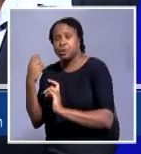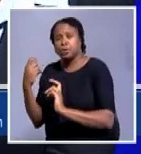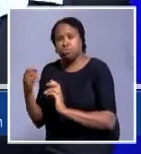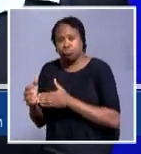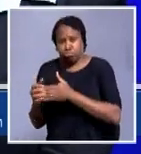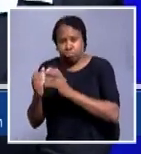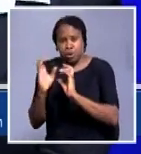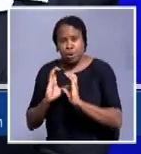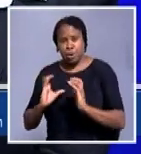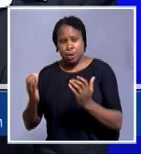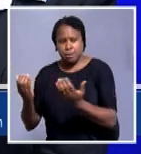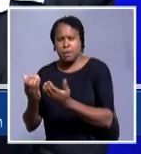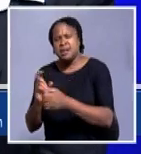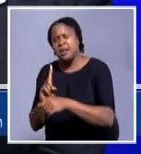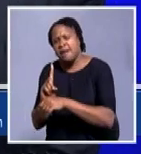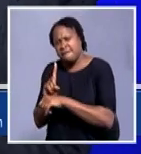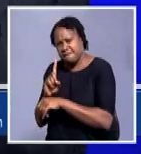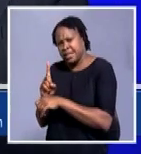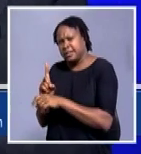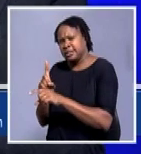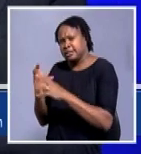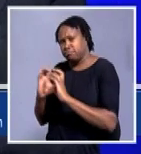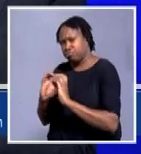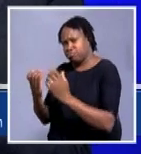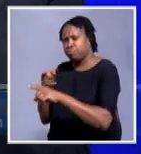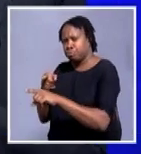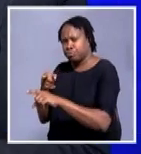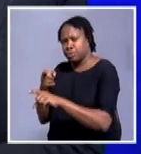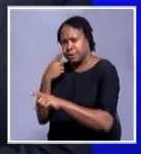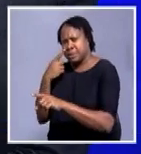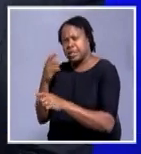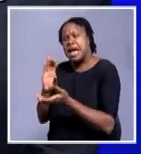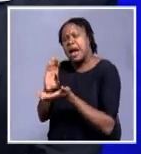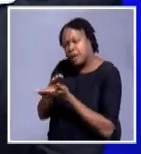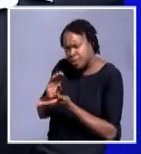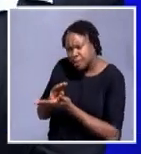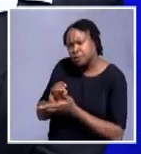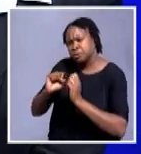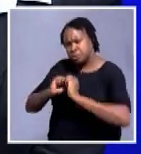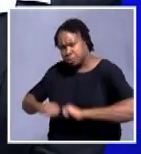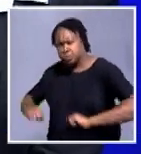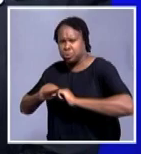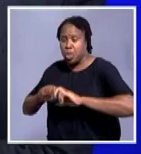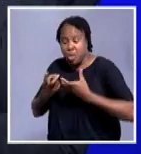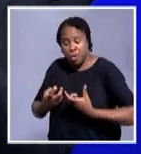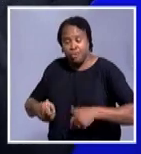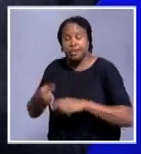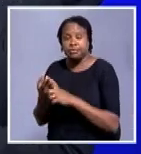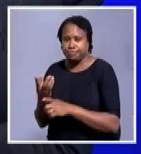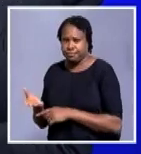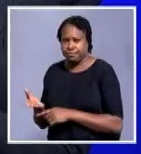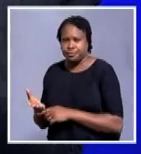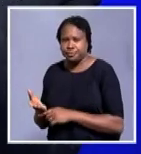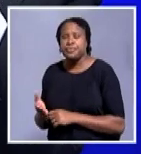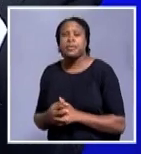will probably be the first body that will look at the recommendations and the resolutions that will come from the conference. So there will